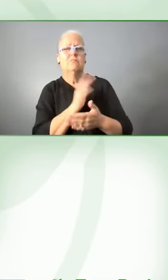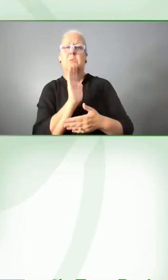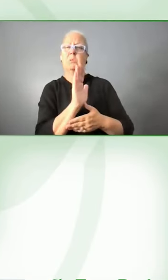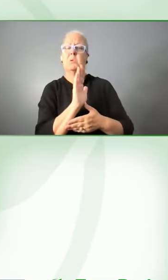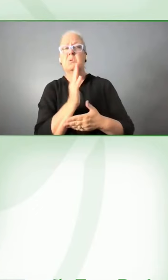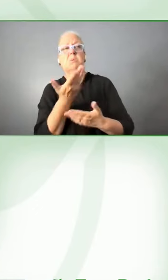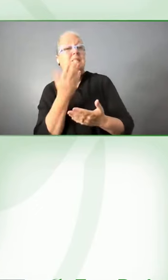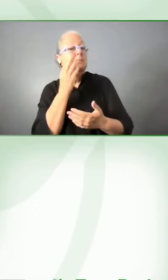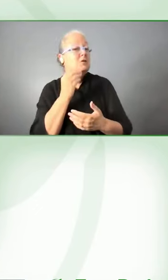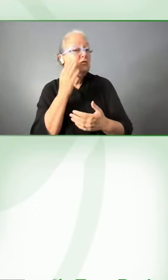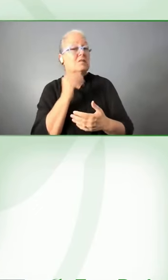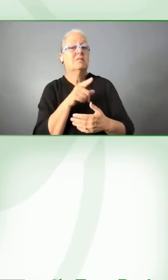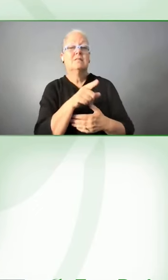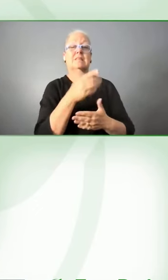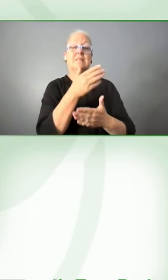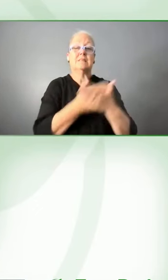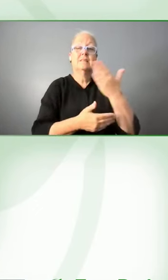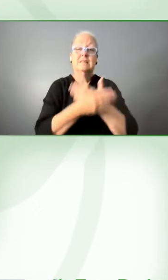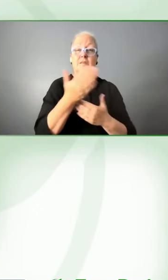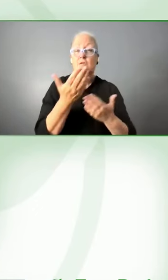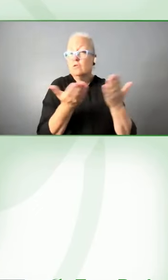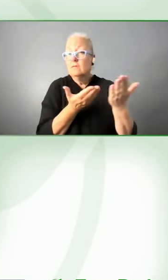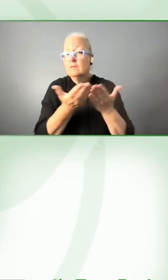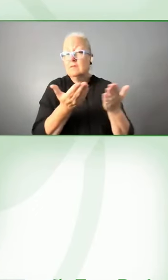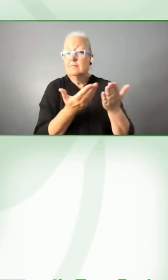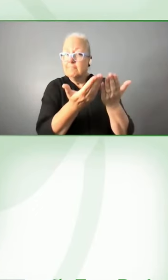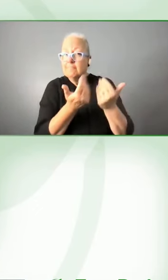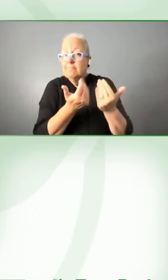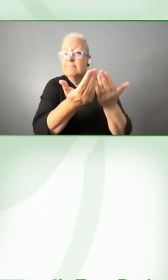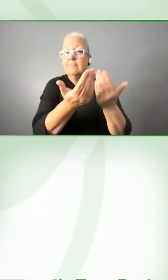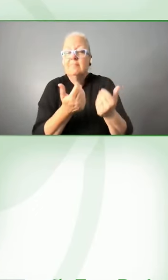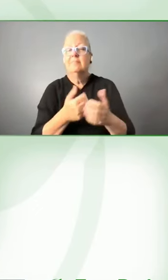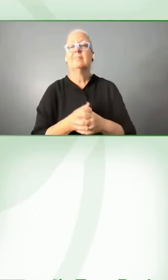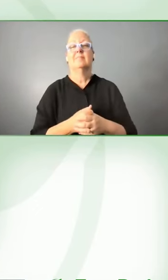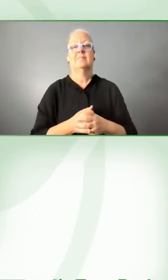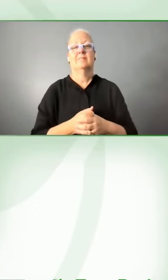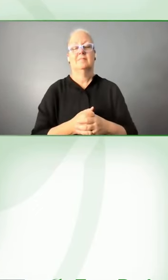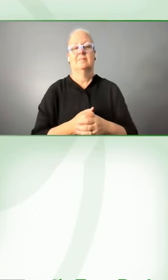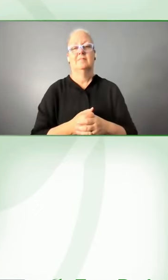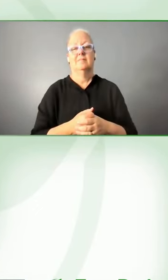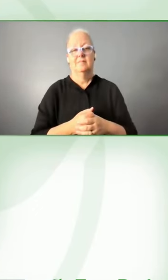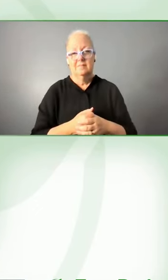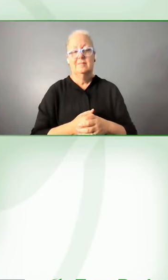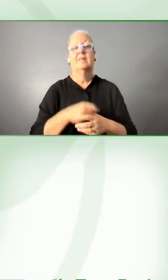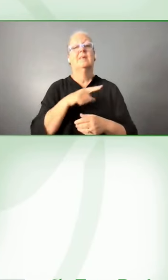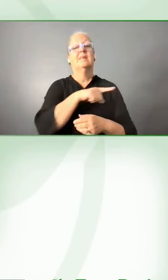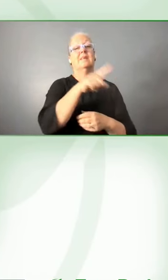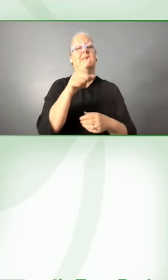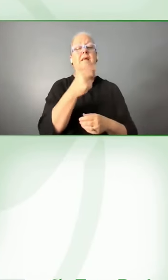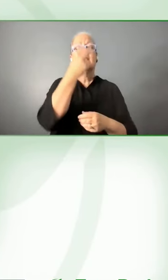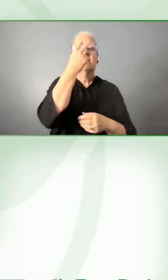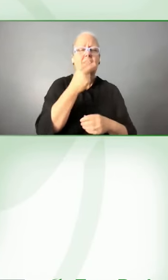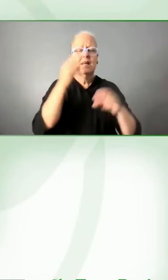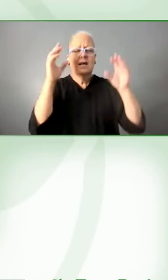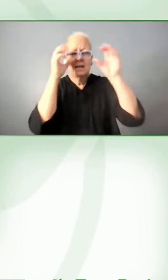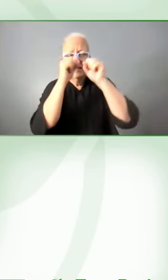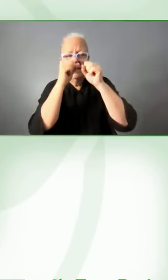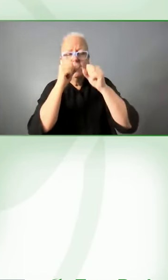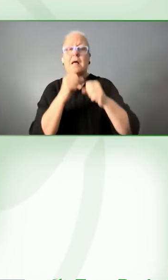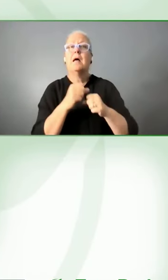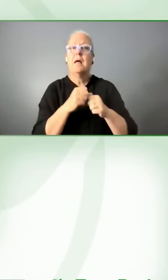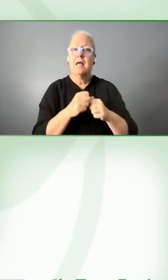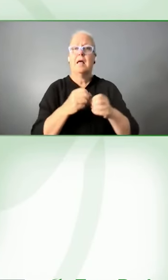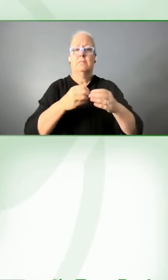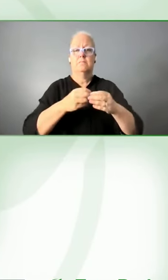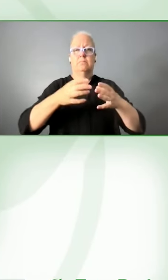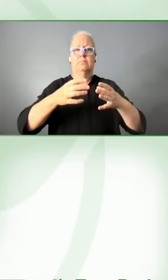VTV provides. We can see that the amount of visually impaired clients is increasing. Besides,